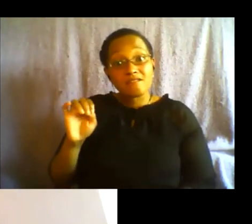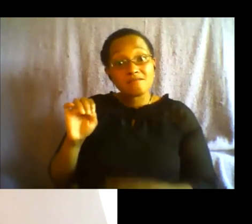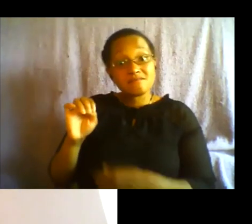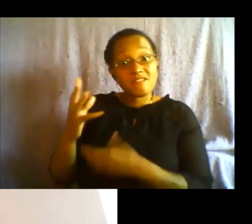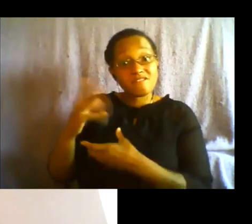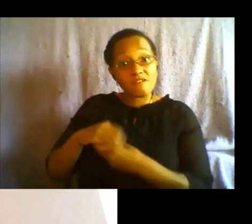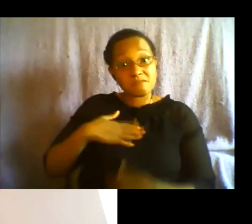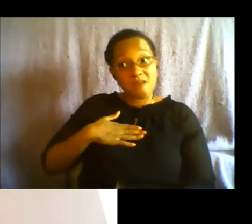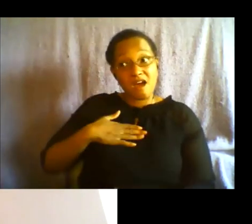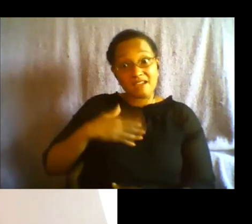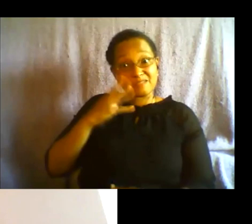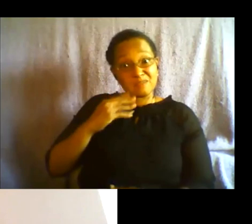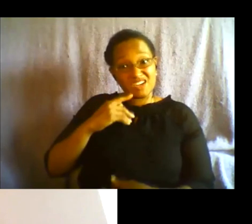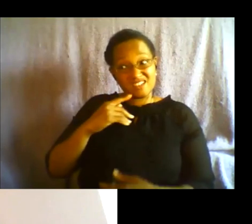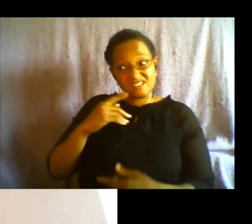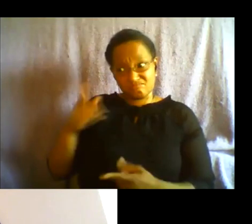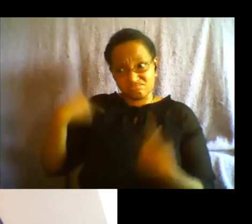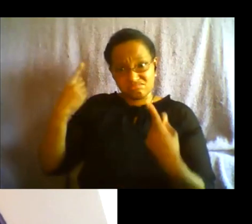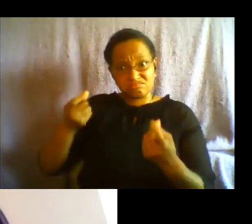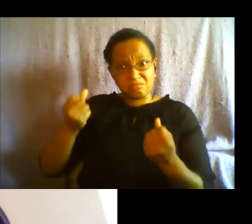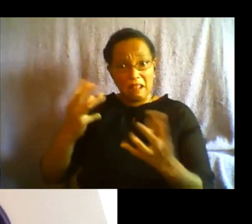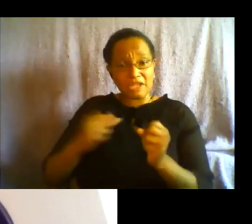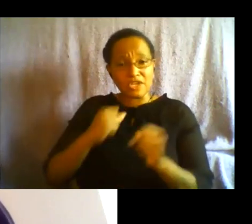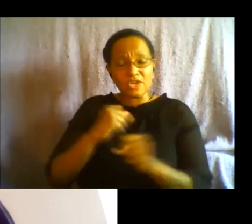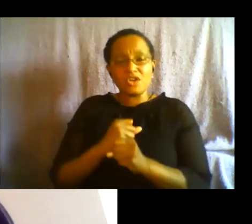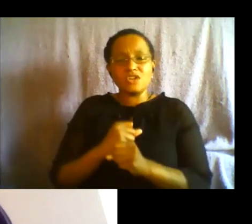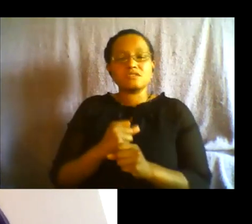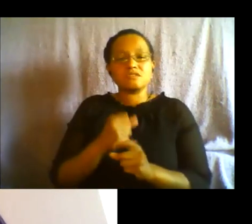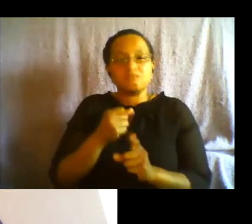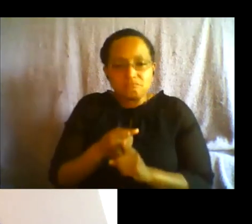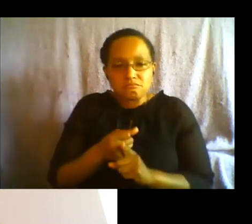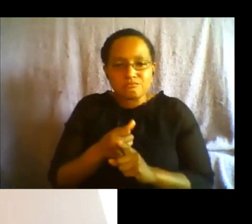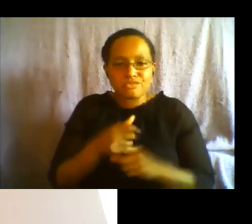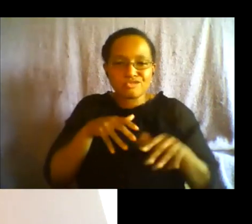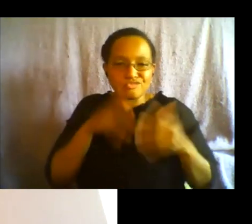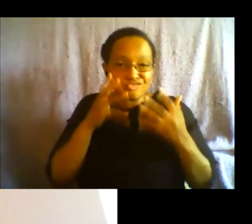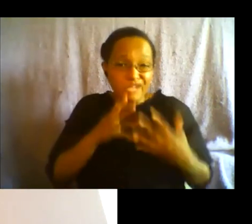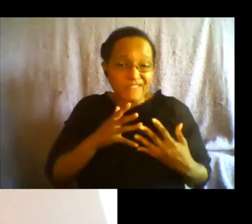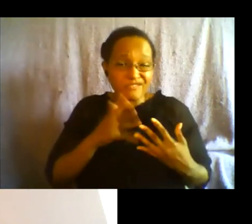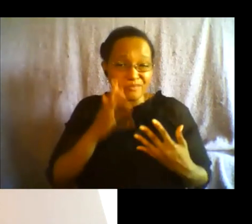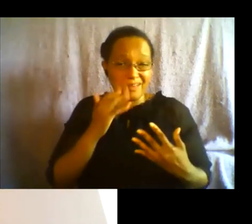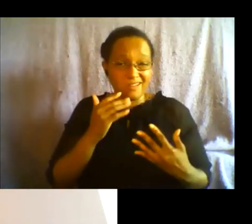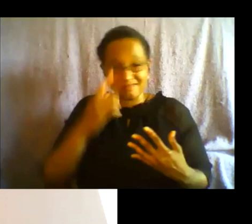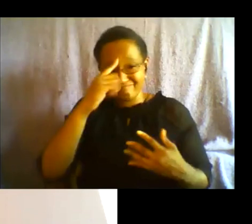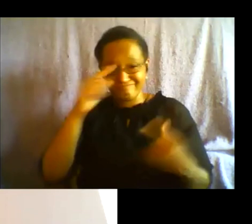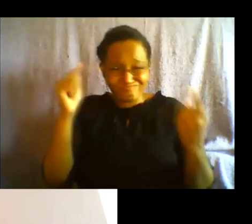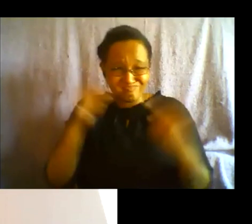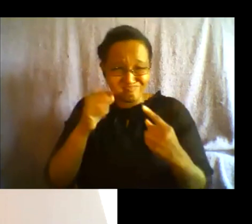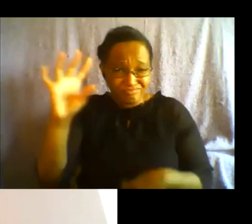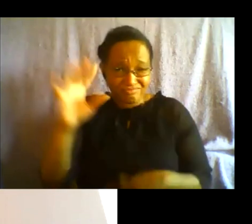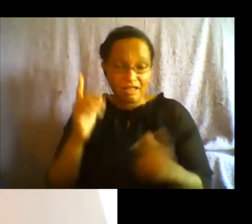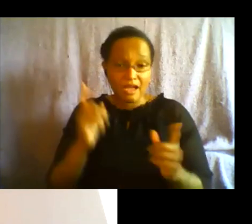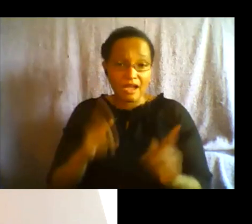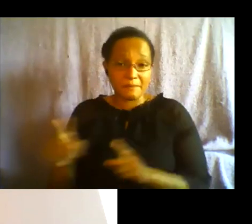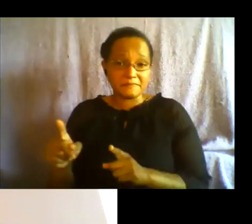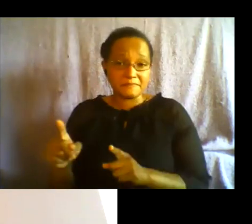so it's just i think that process is constantly unfolding and i think um i think the other